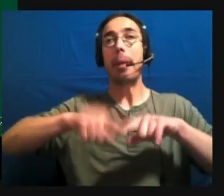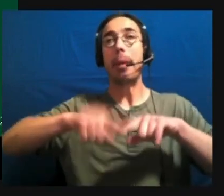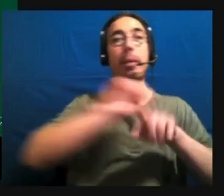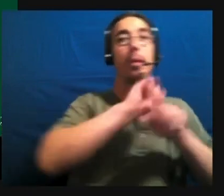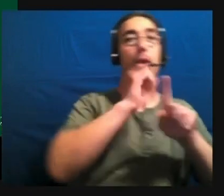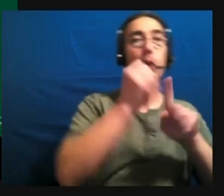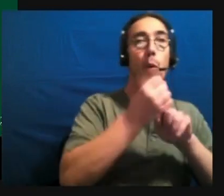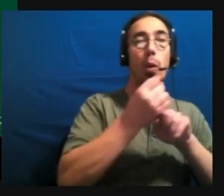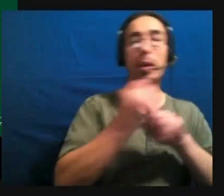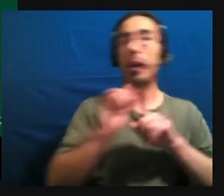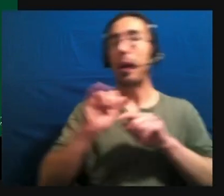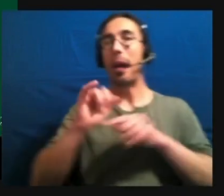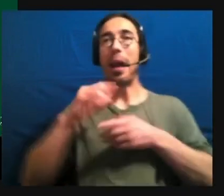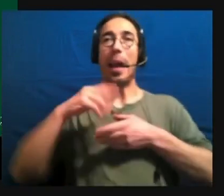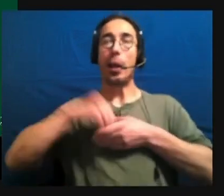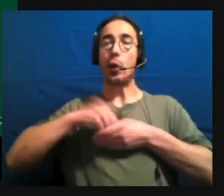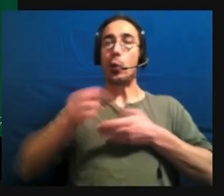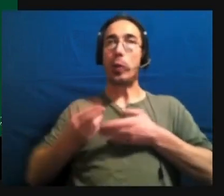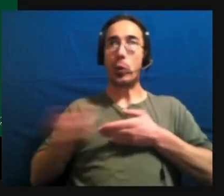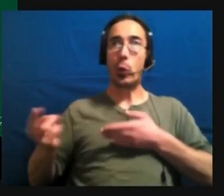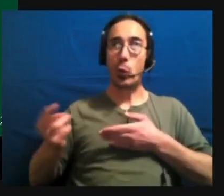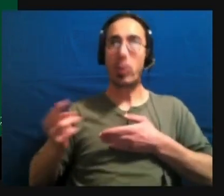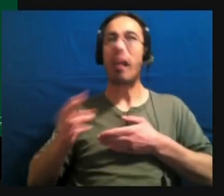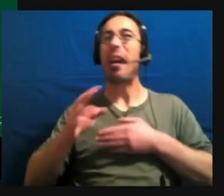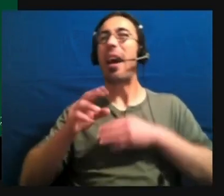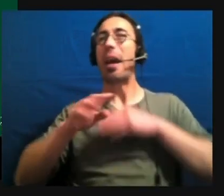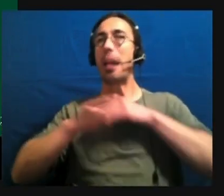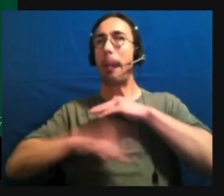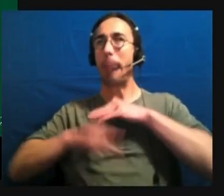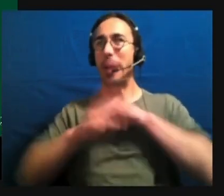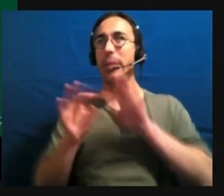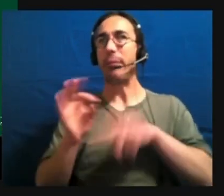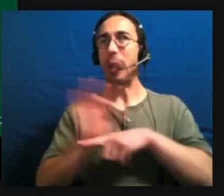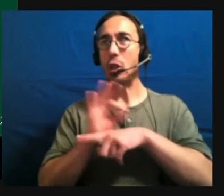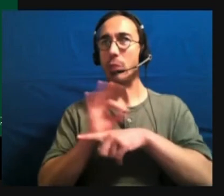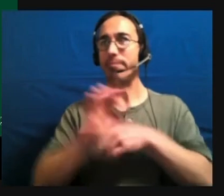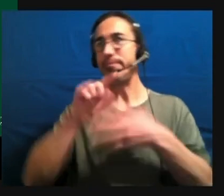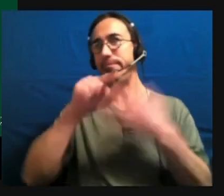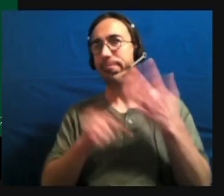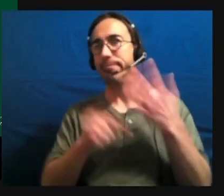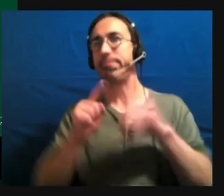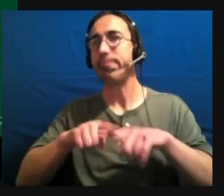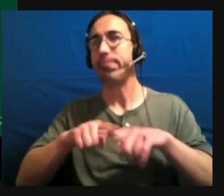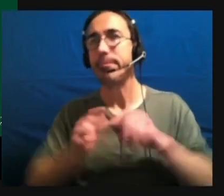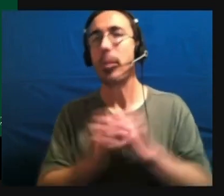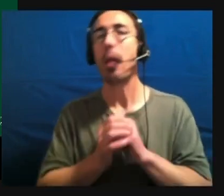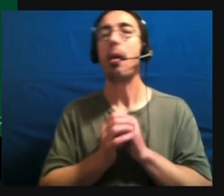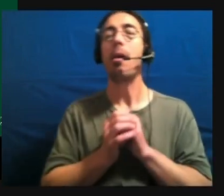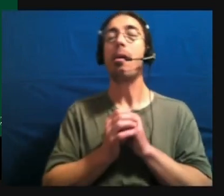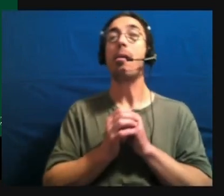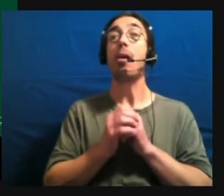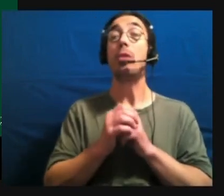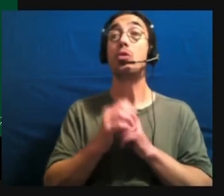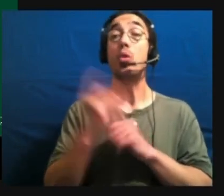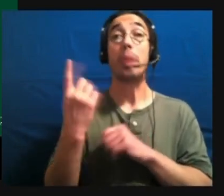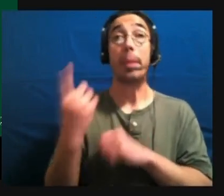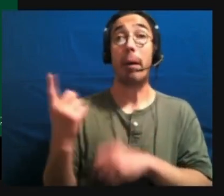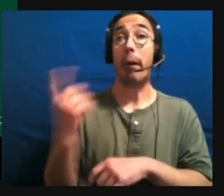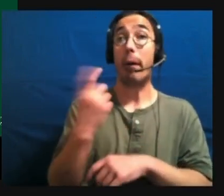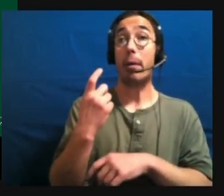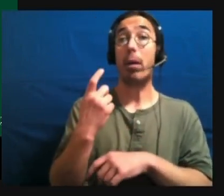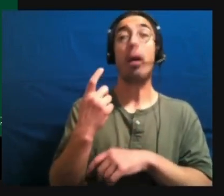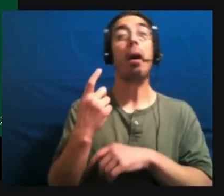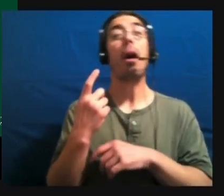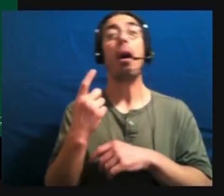as well as base function. Now, this goes back to, um, one of the questions that was asked earlier. What about the